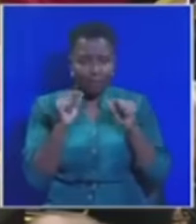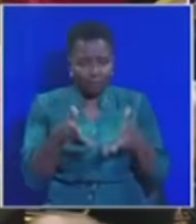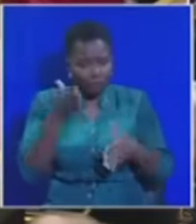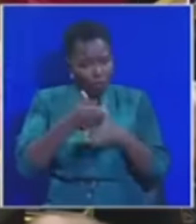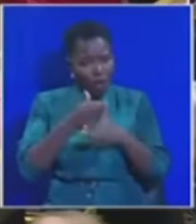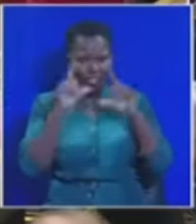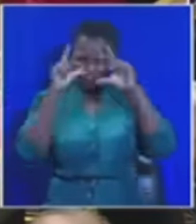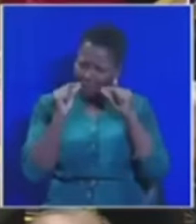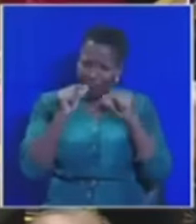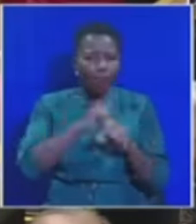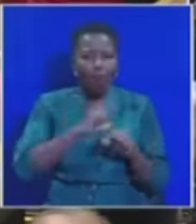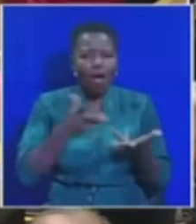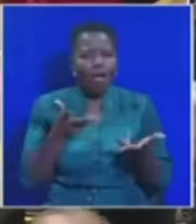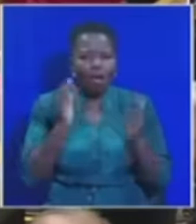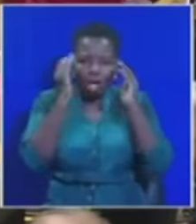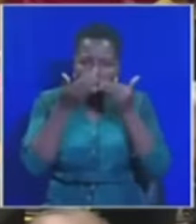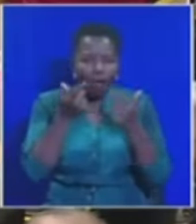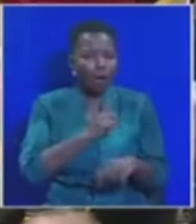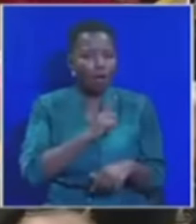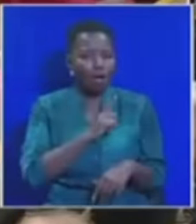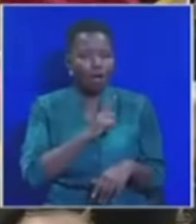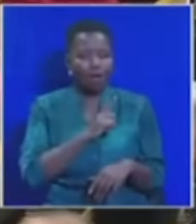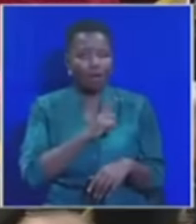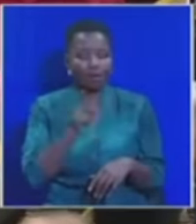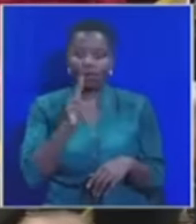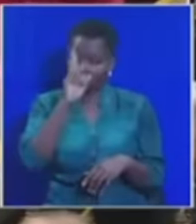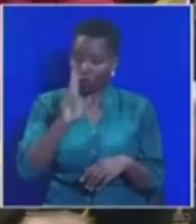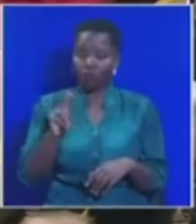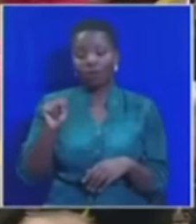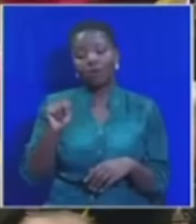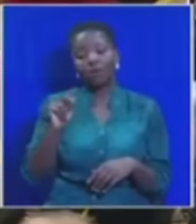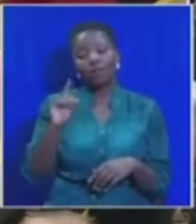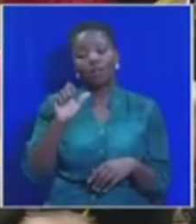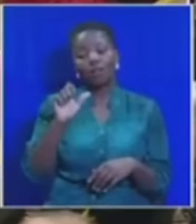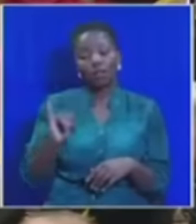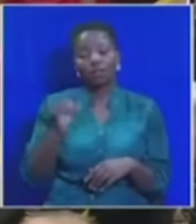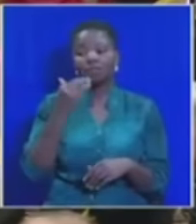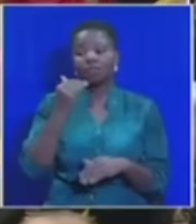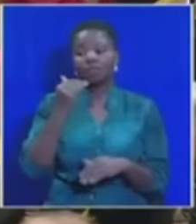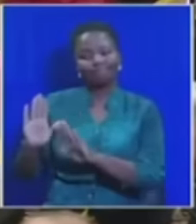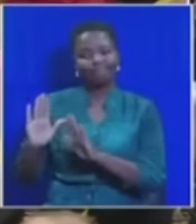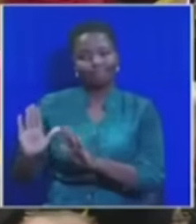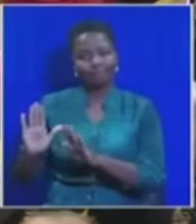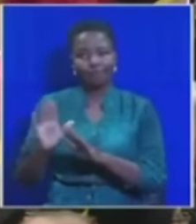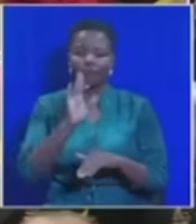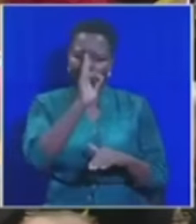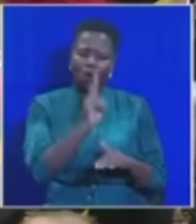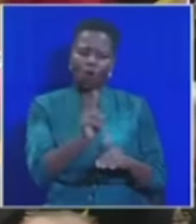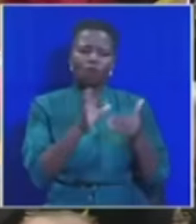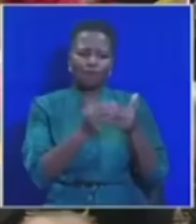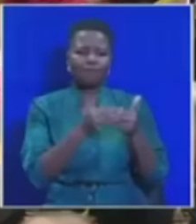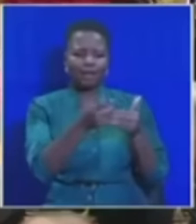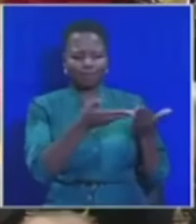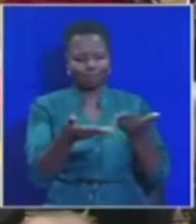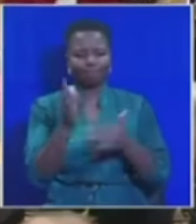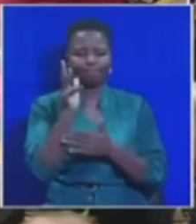on duty honorable members honorable self please